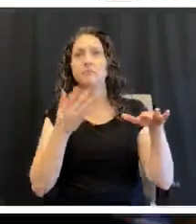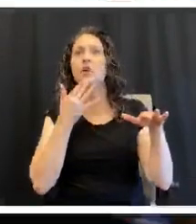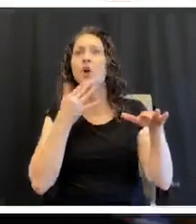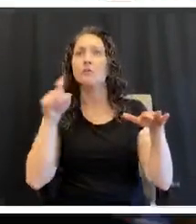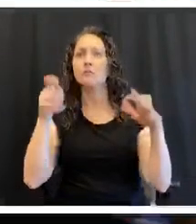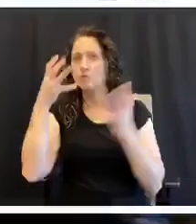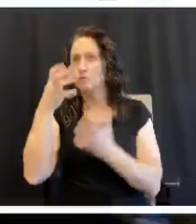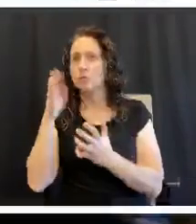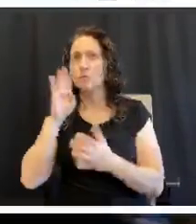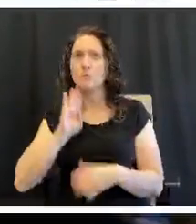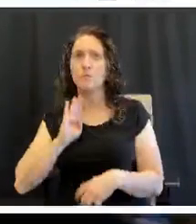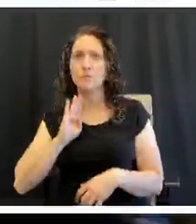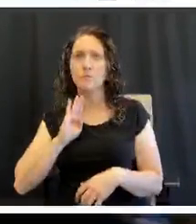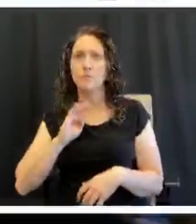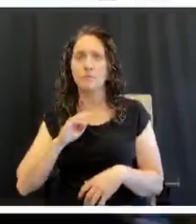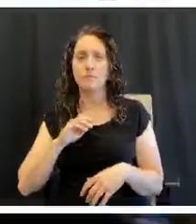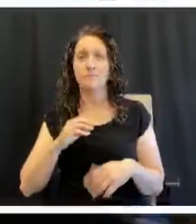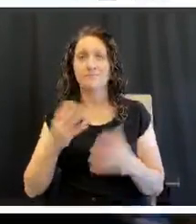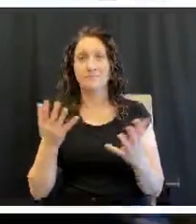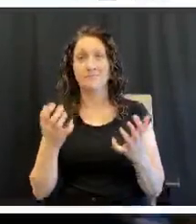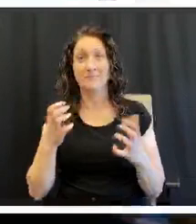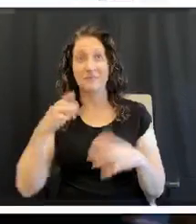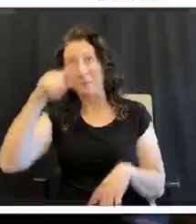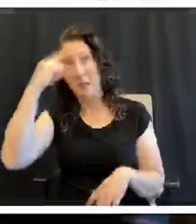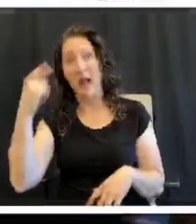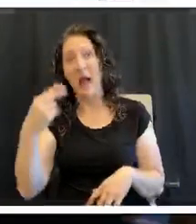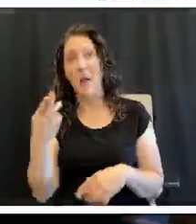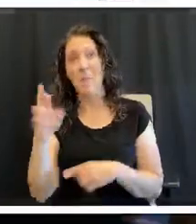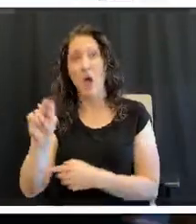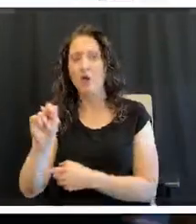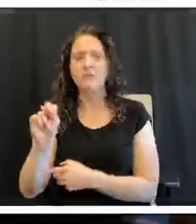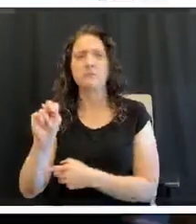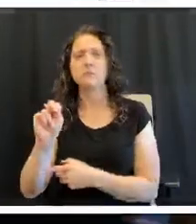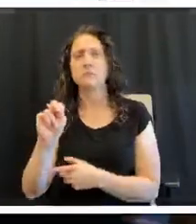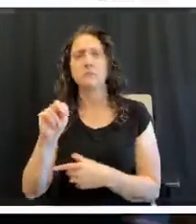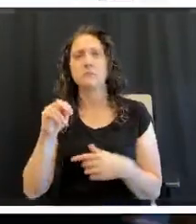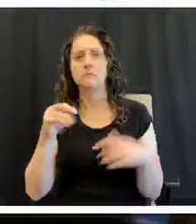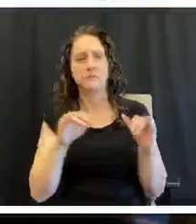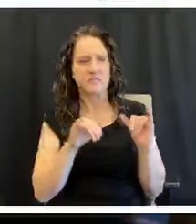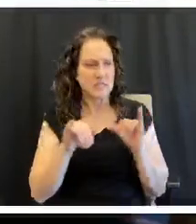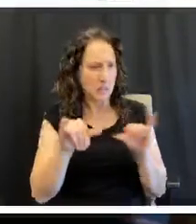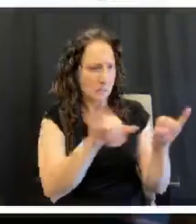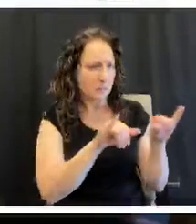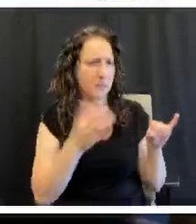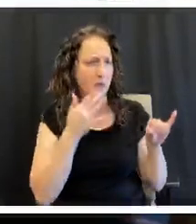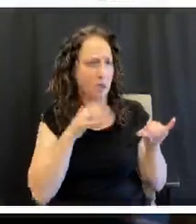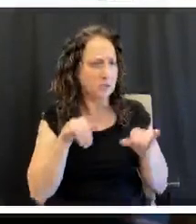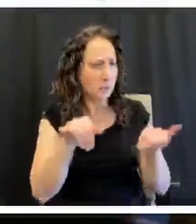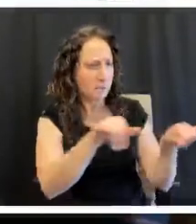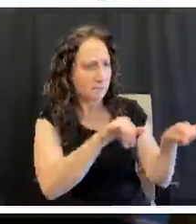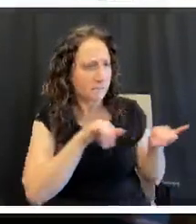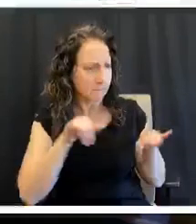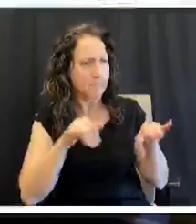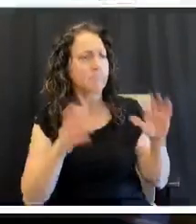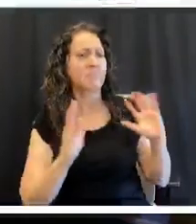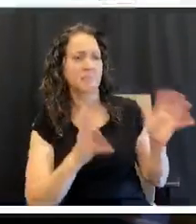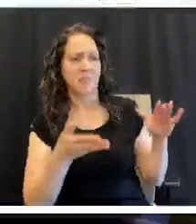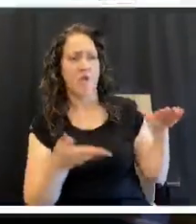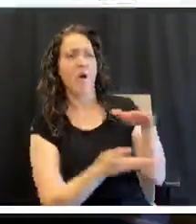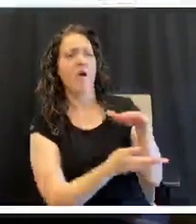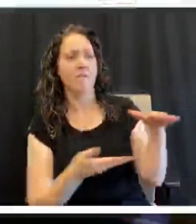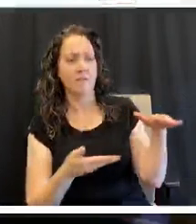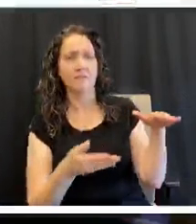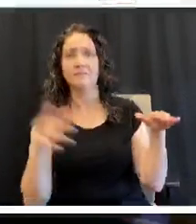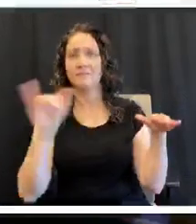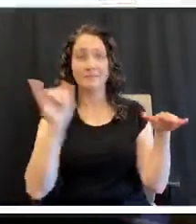You're not trying to burn it in the oven. You're trying to brown it all evenly in the oven. And also, it allows me to do something else like